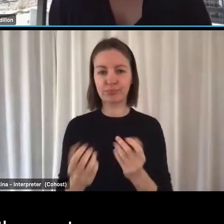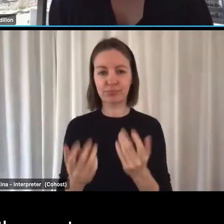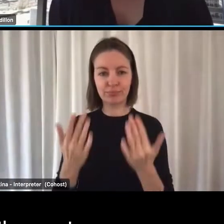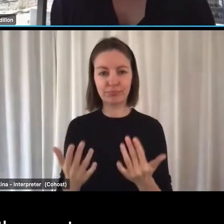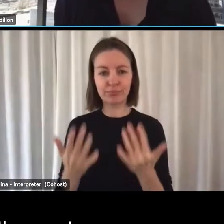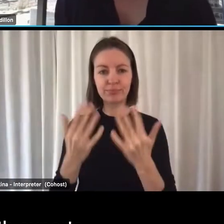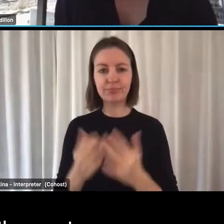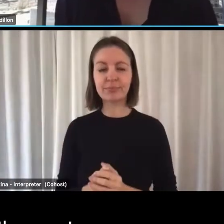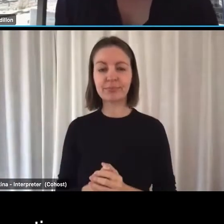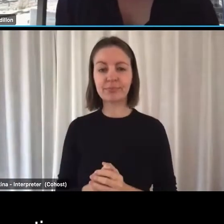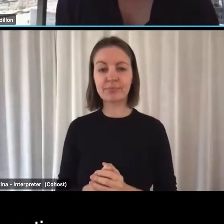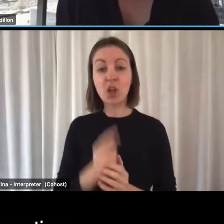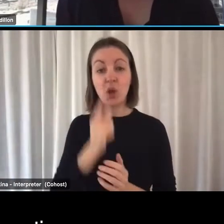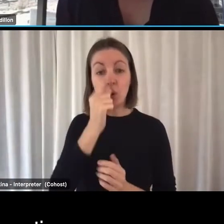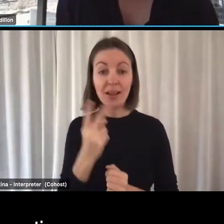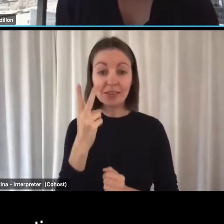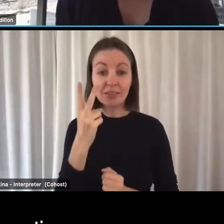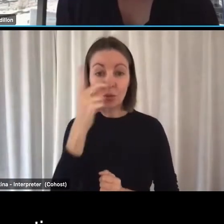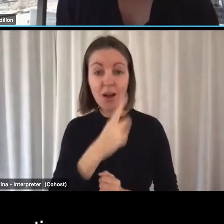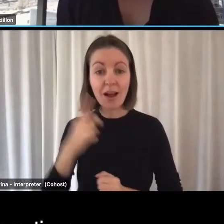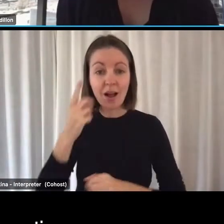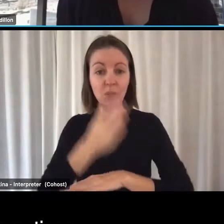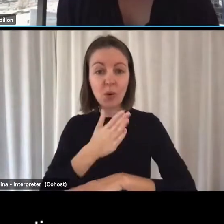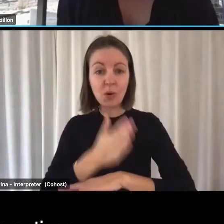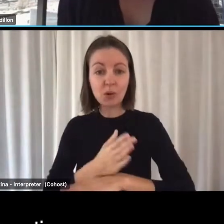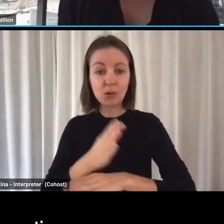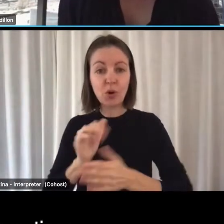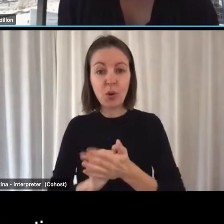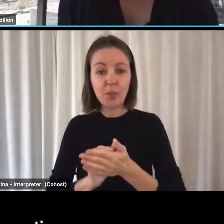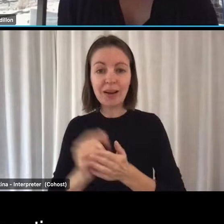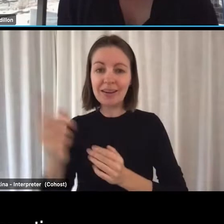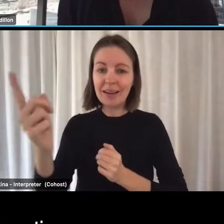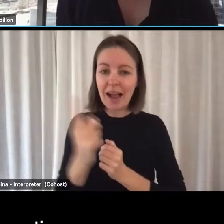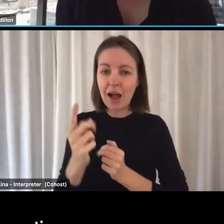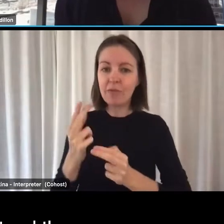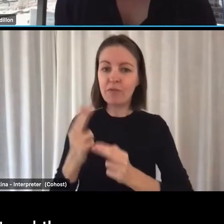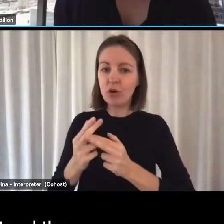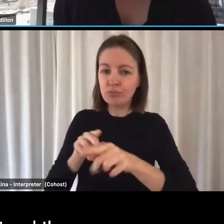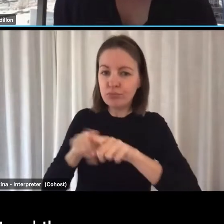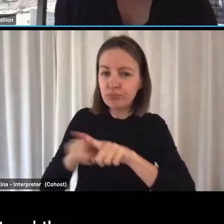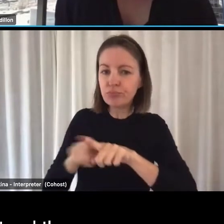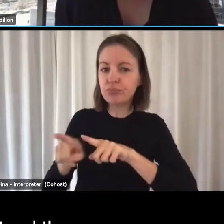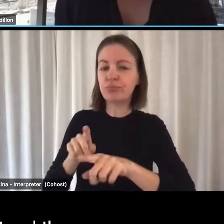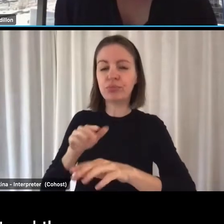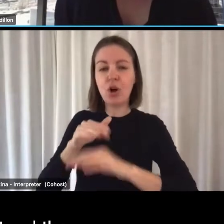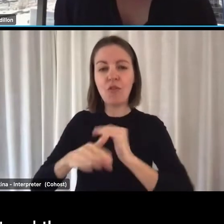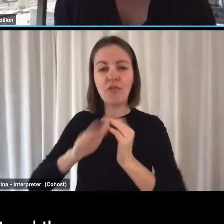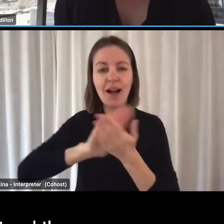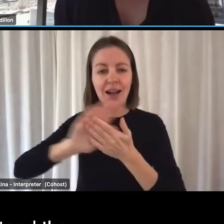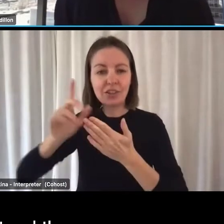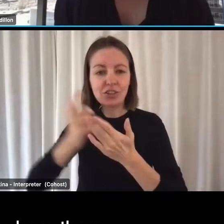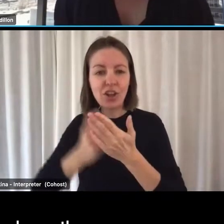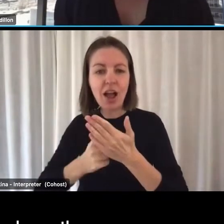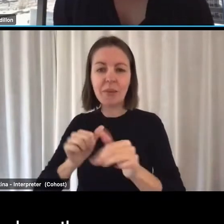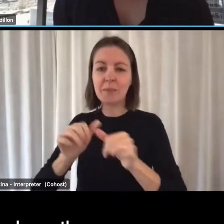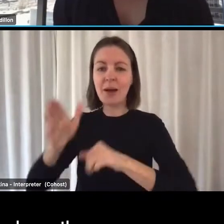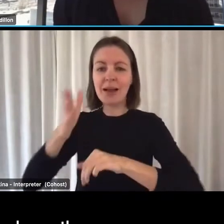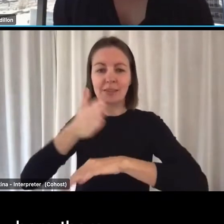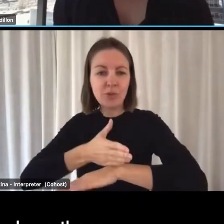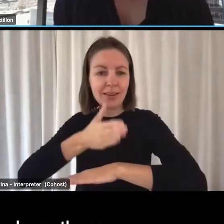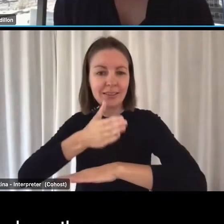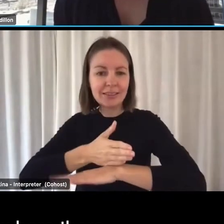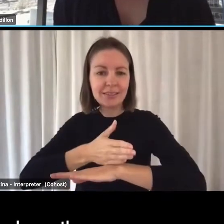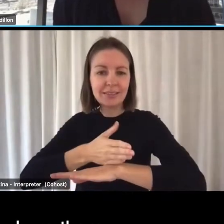two hour workshop with experts from our firm to discuss your current HR practices. We'll work with you virtually to understand the lived